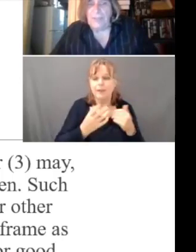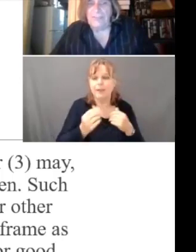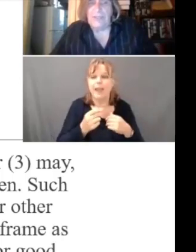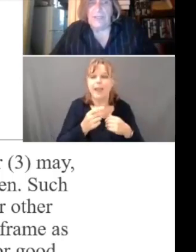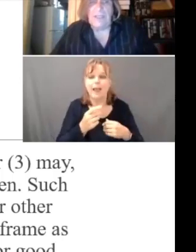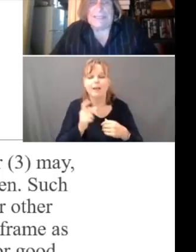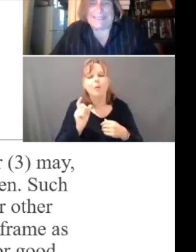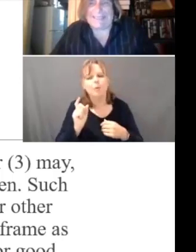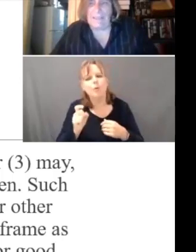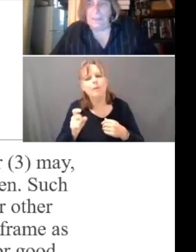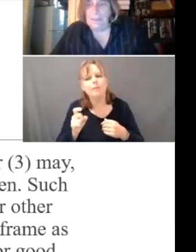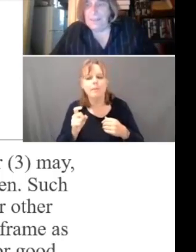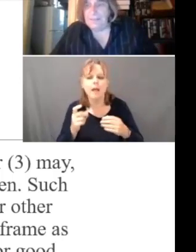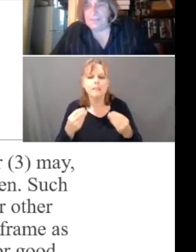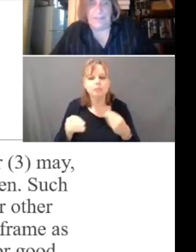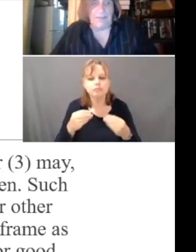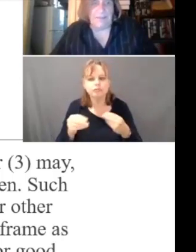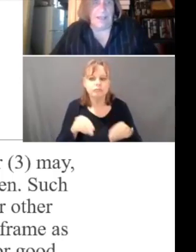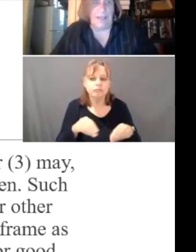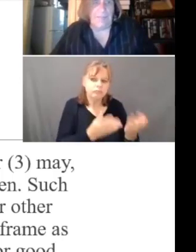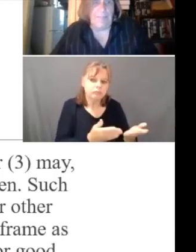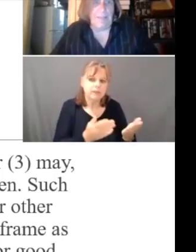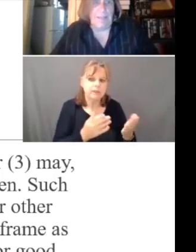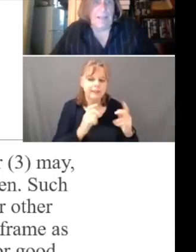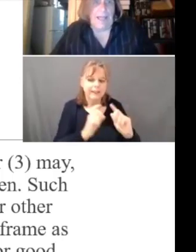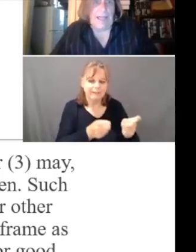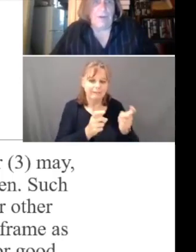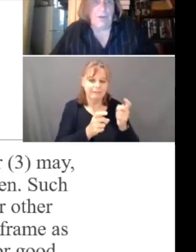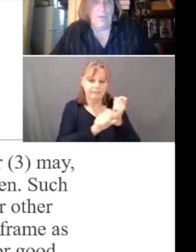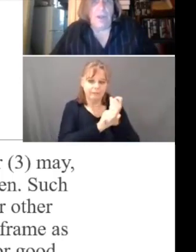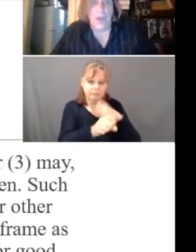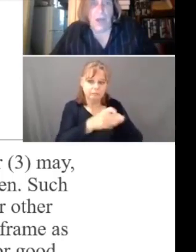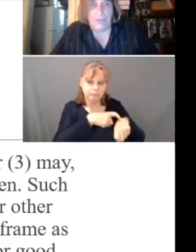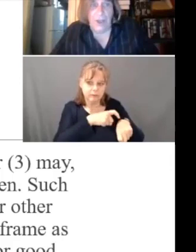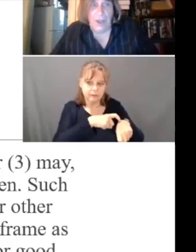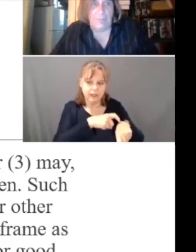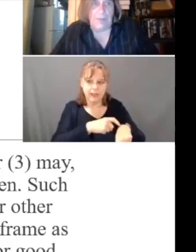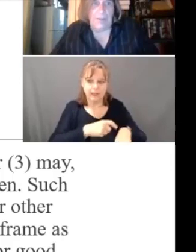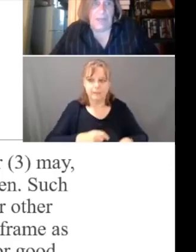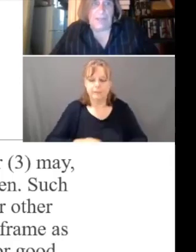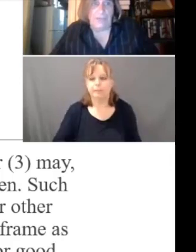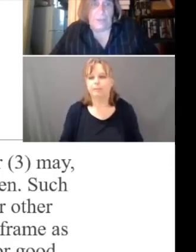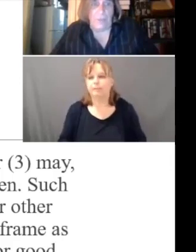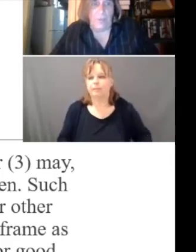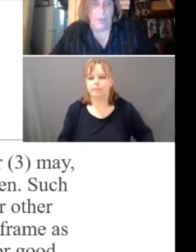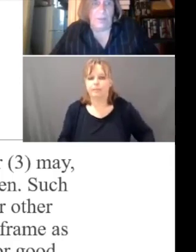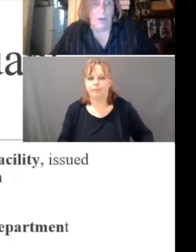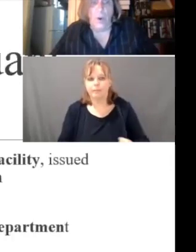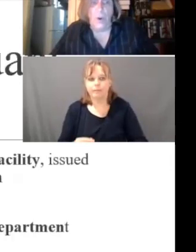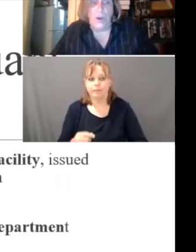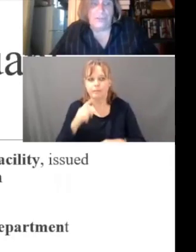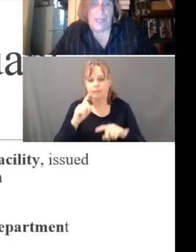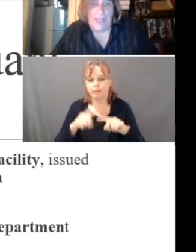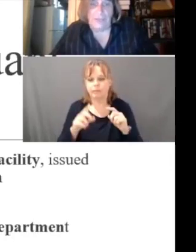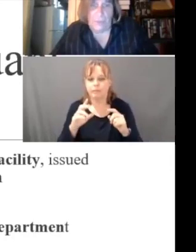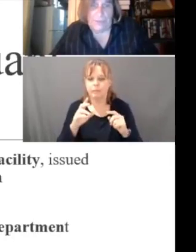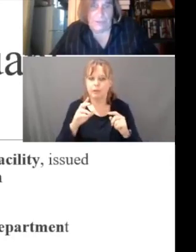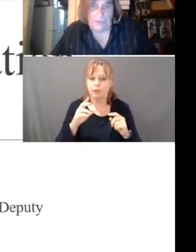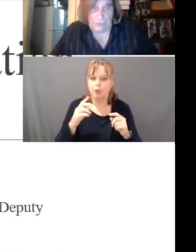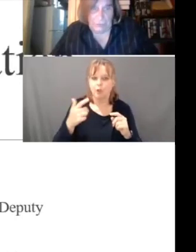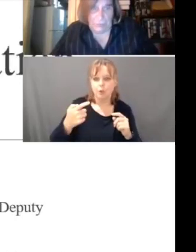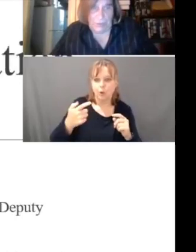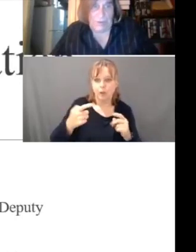generosity in extending the time. I'm going to not talk about slide 21 or slide